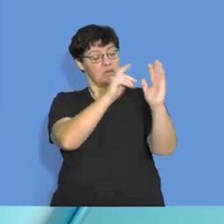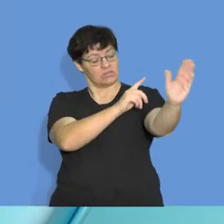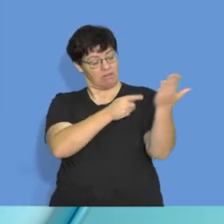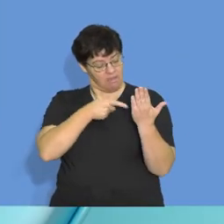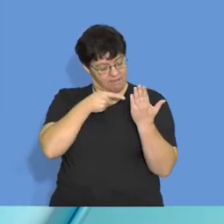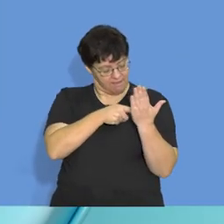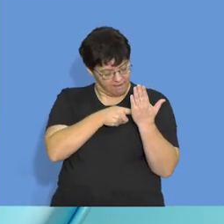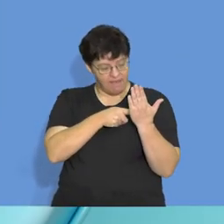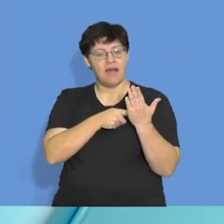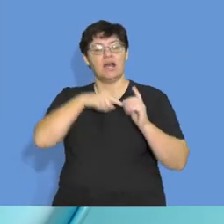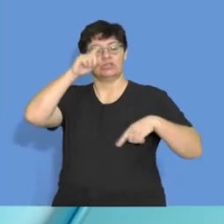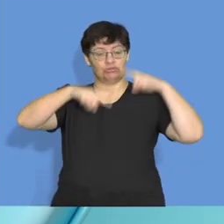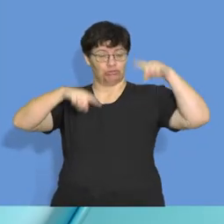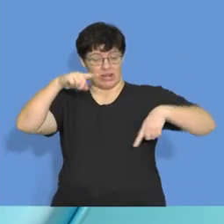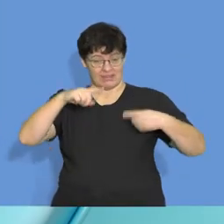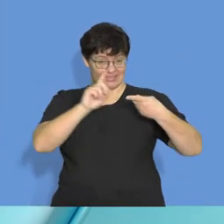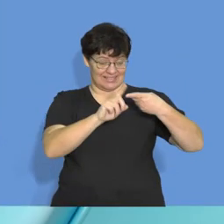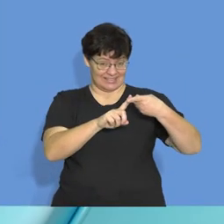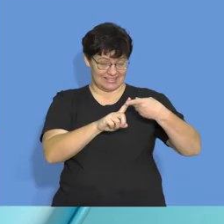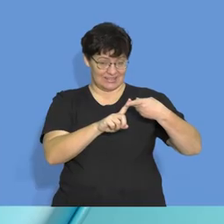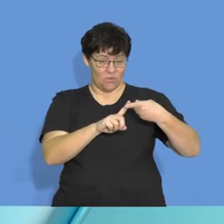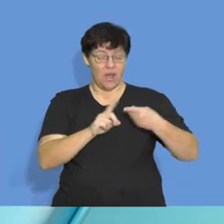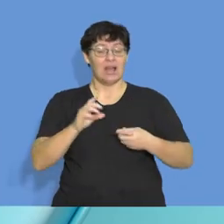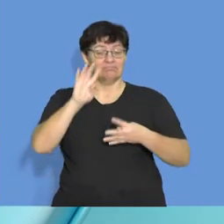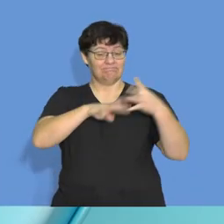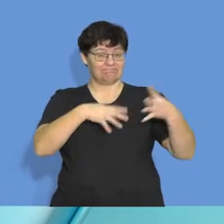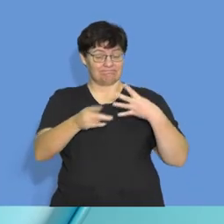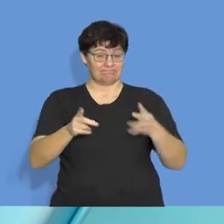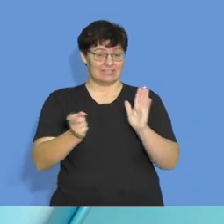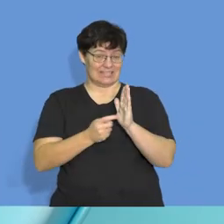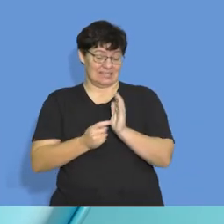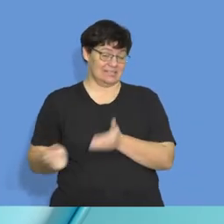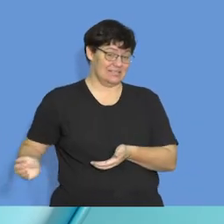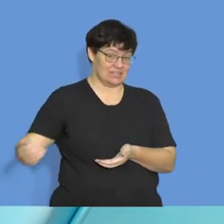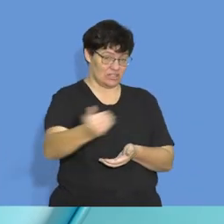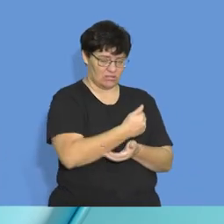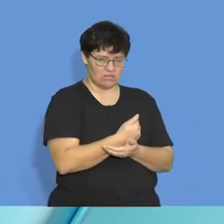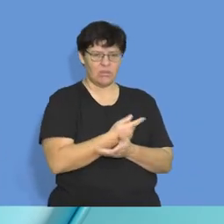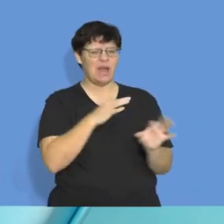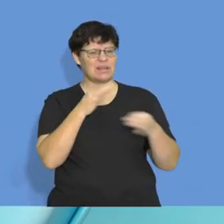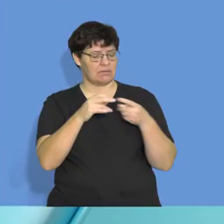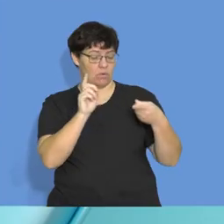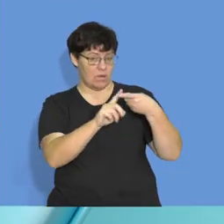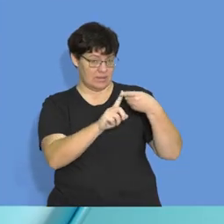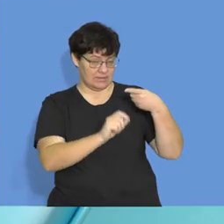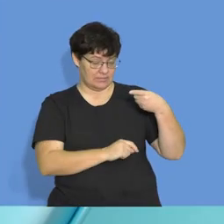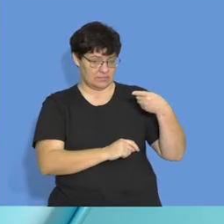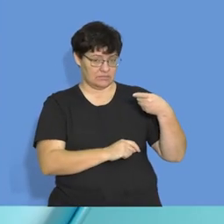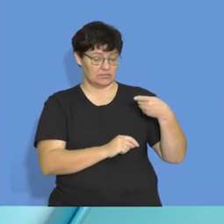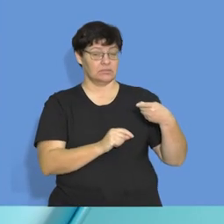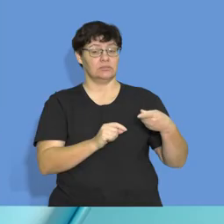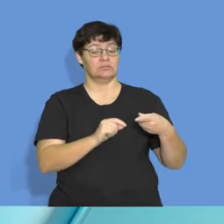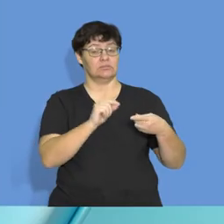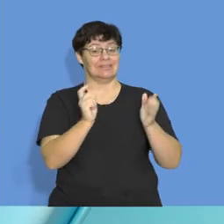to work out the trend when working out your debtors' collection schedule. Let's just go through that very quickly. Number one, a debtors'